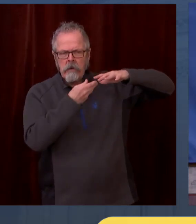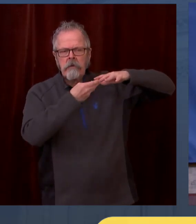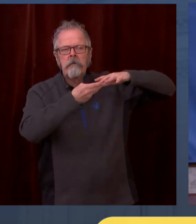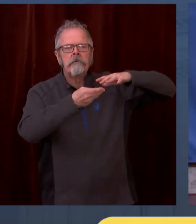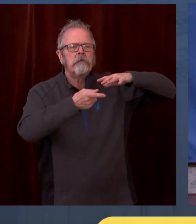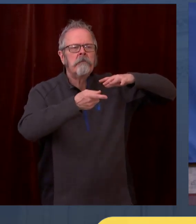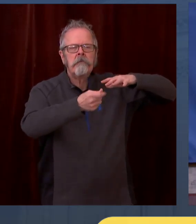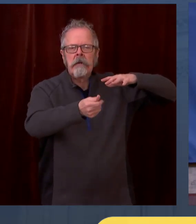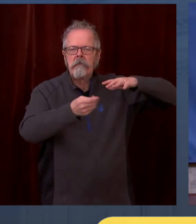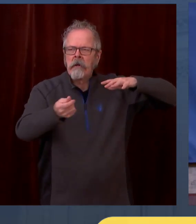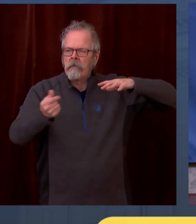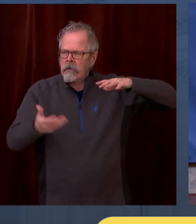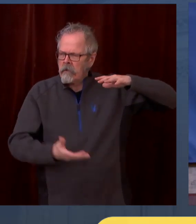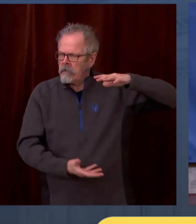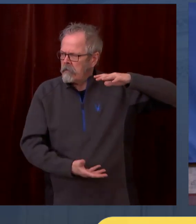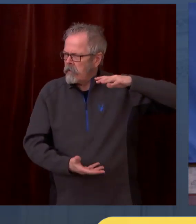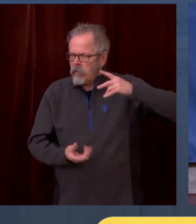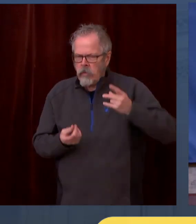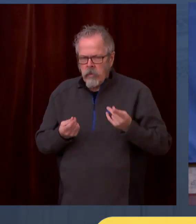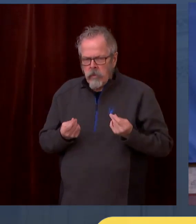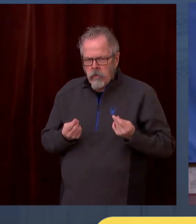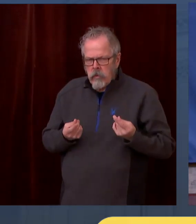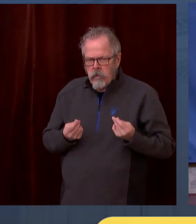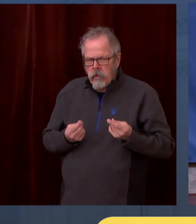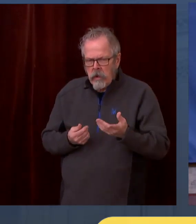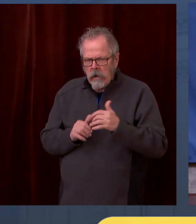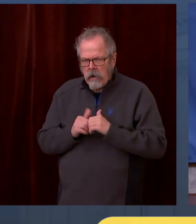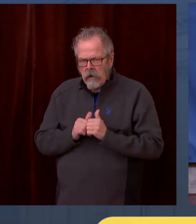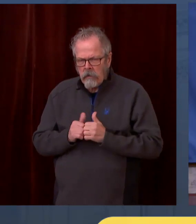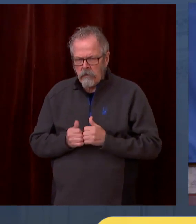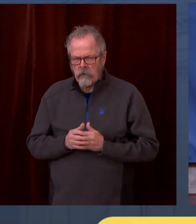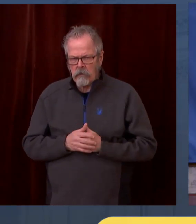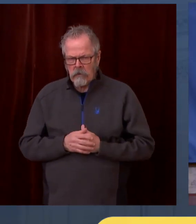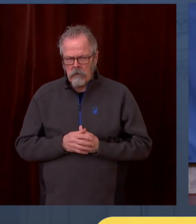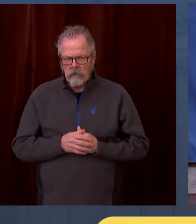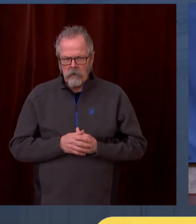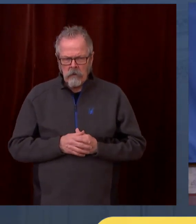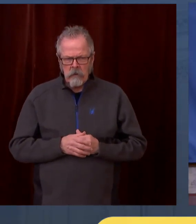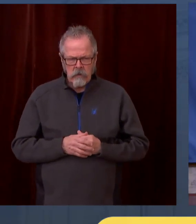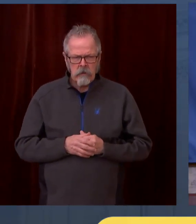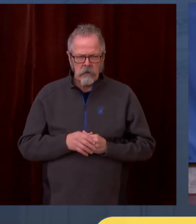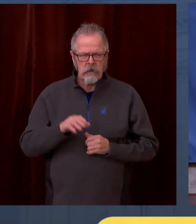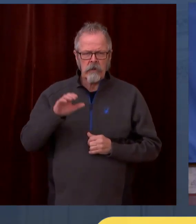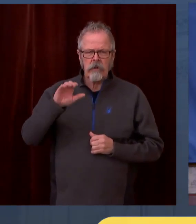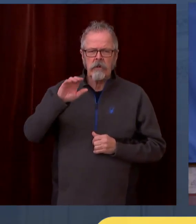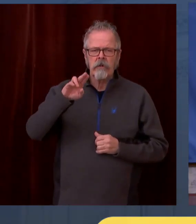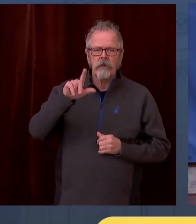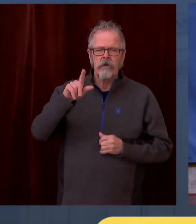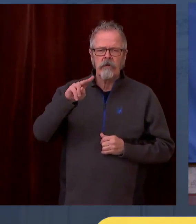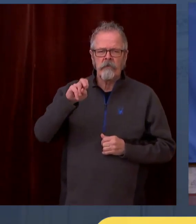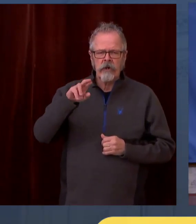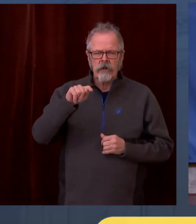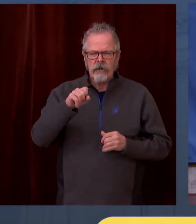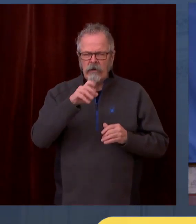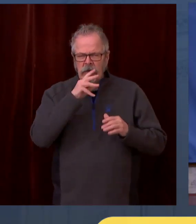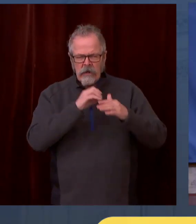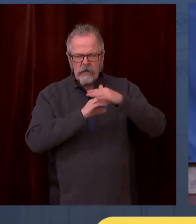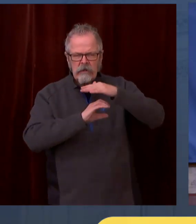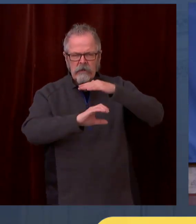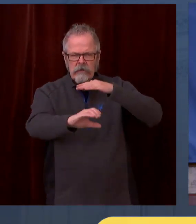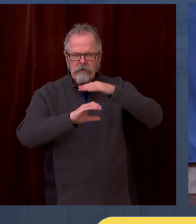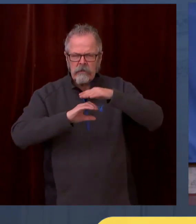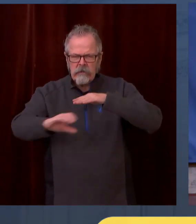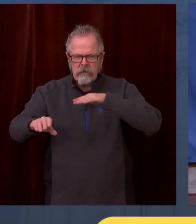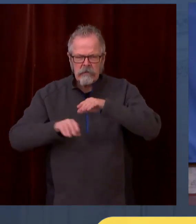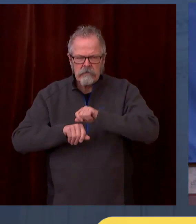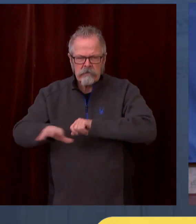to invest big on replacing culverts, extending broadband to communities that need it during the pandemic, and